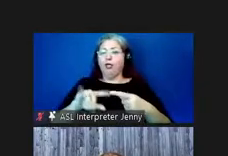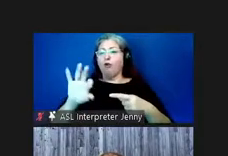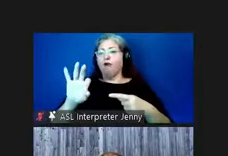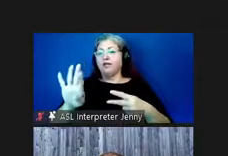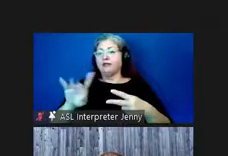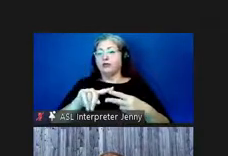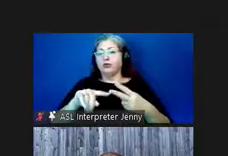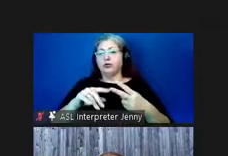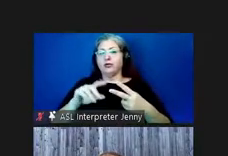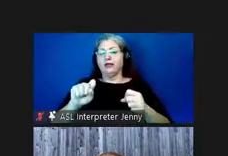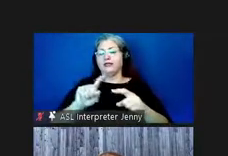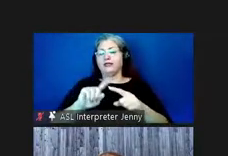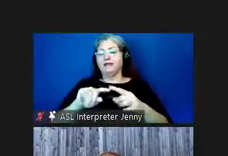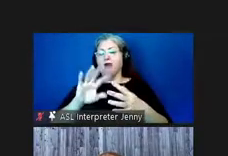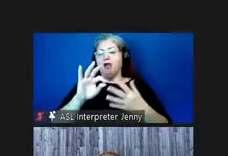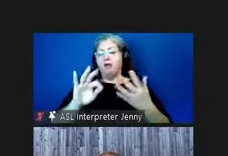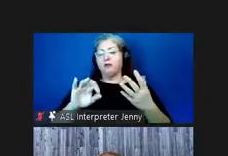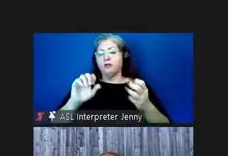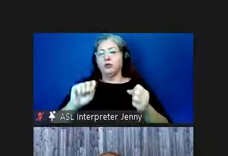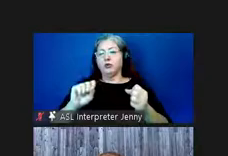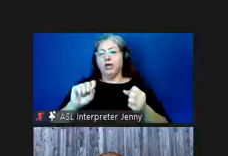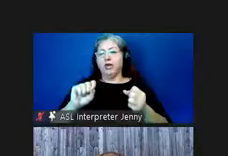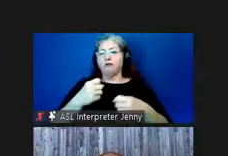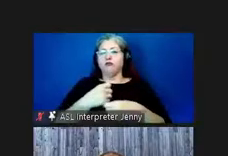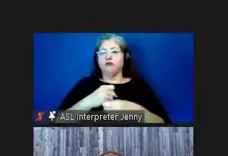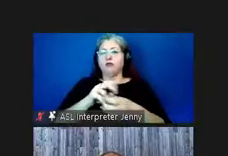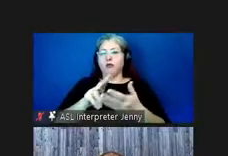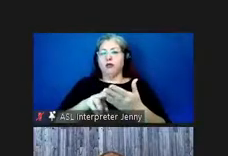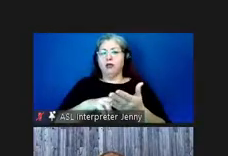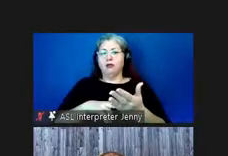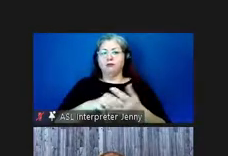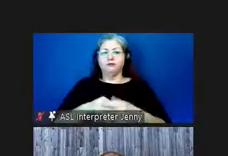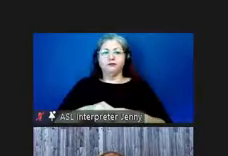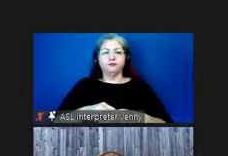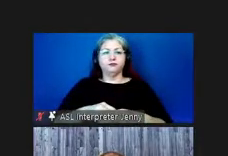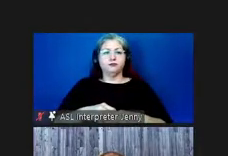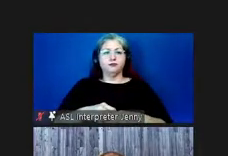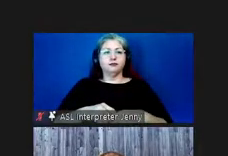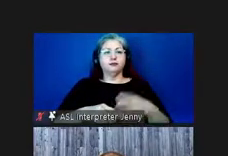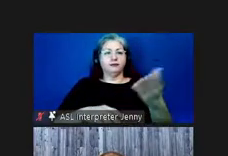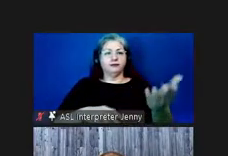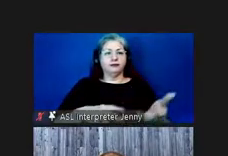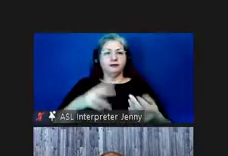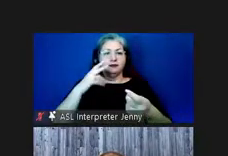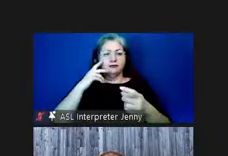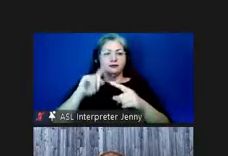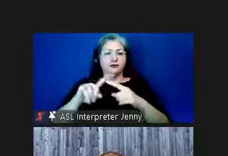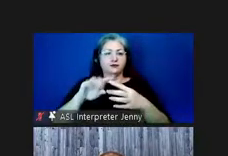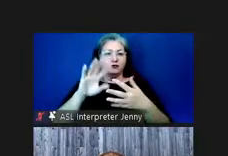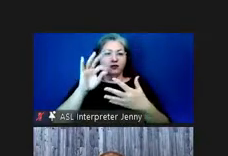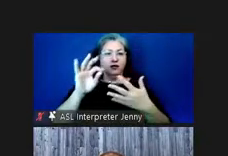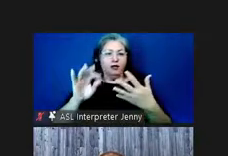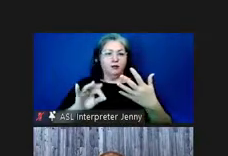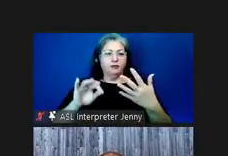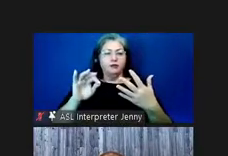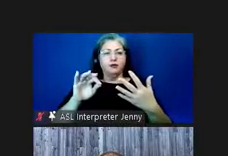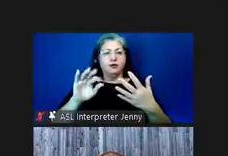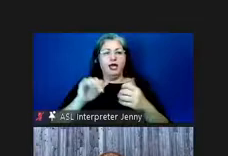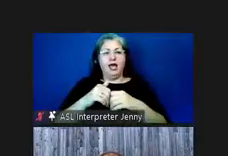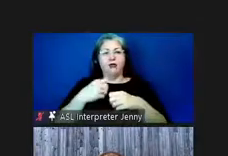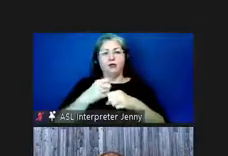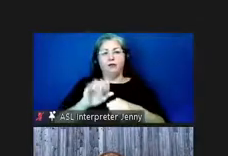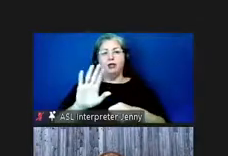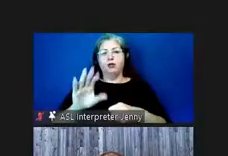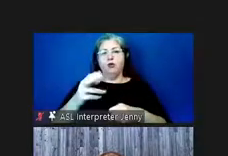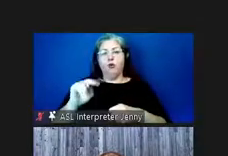there's also a variety of other options um like i can just real quickly click on that and you can see all these different options of um creating your